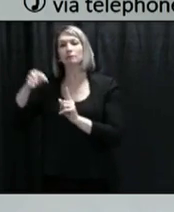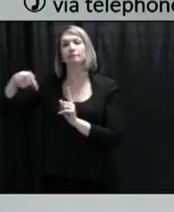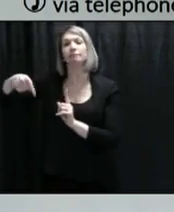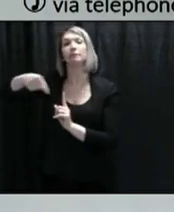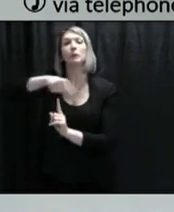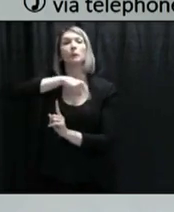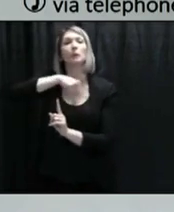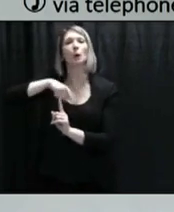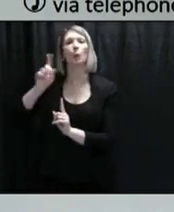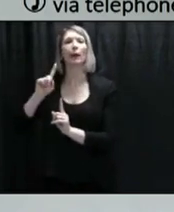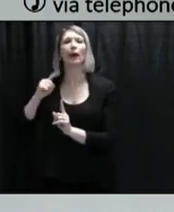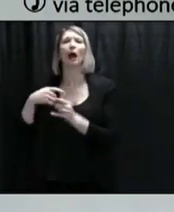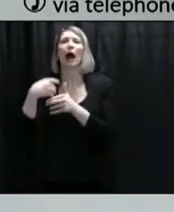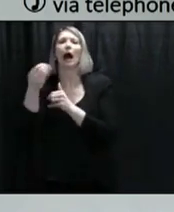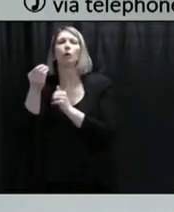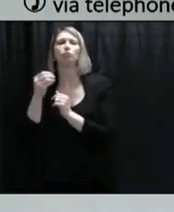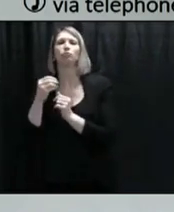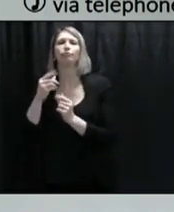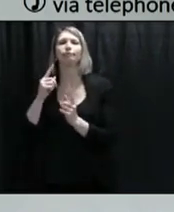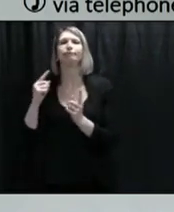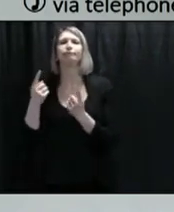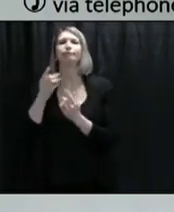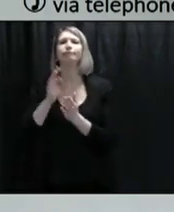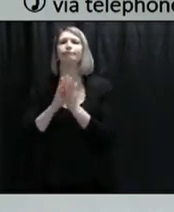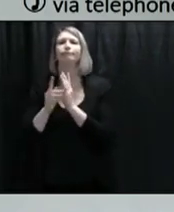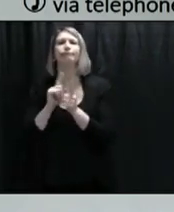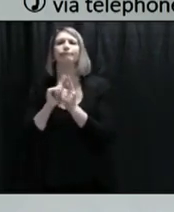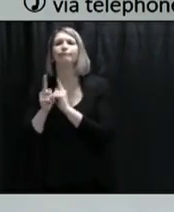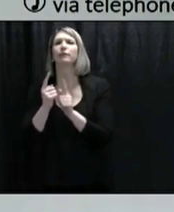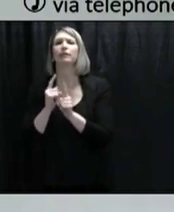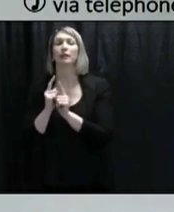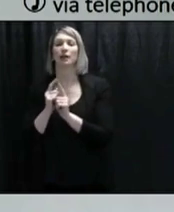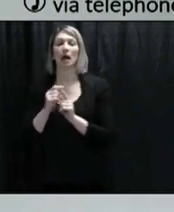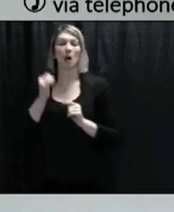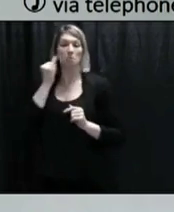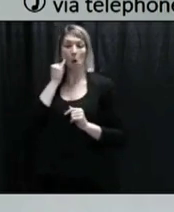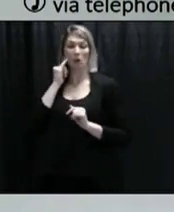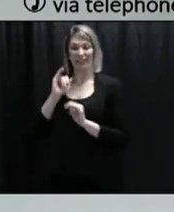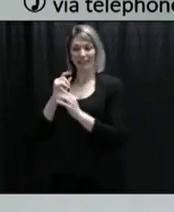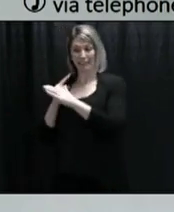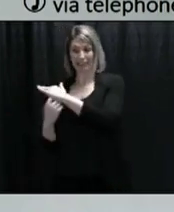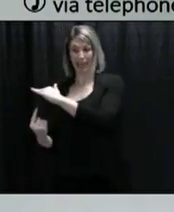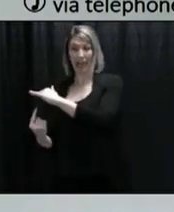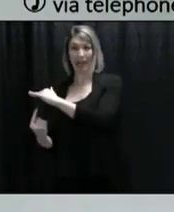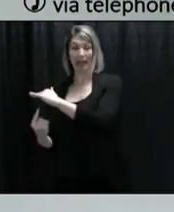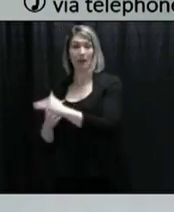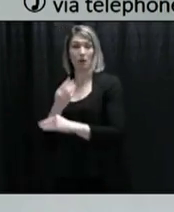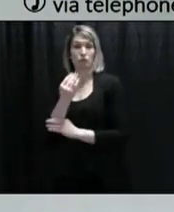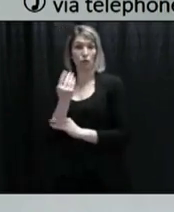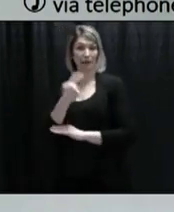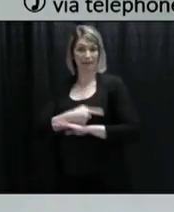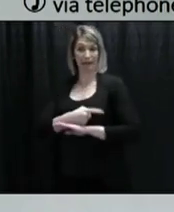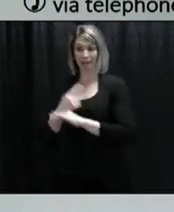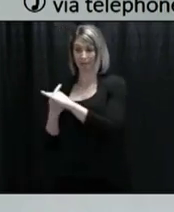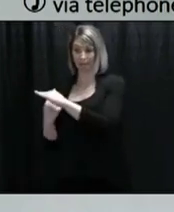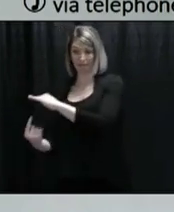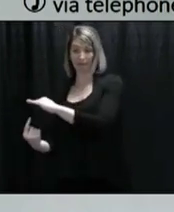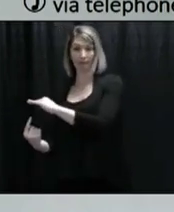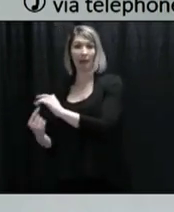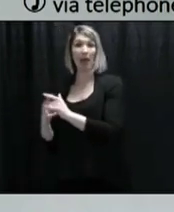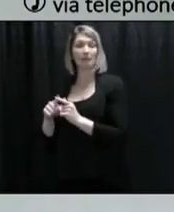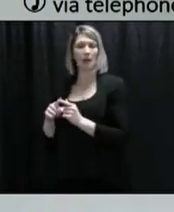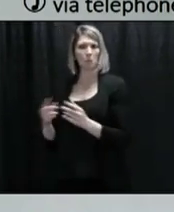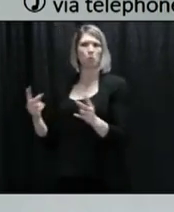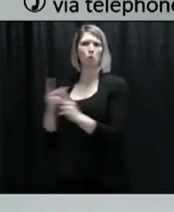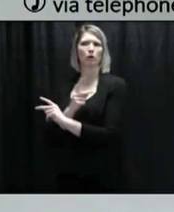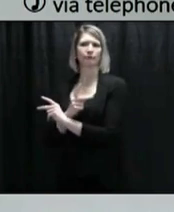incubation period of the virus. If they become symptomatic at any point in that 14 days, then we would test them again. Okay, thank